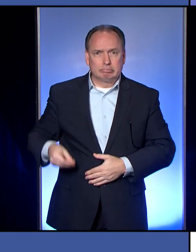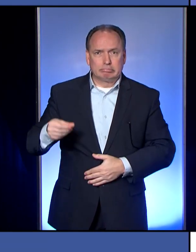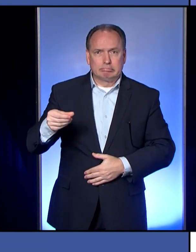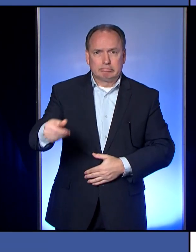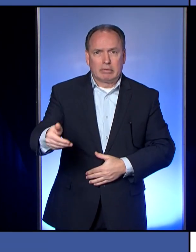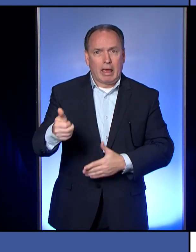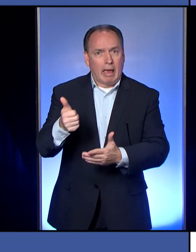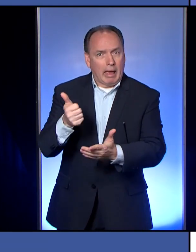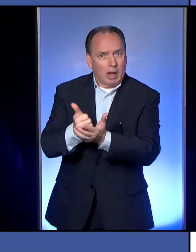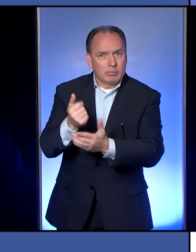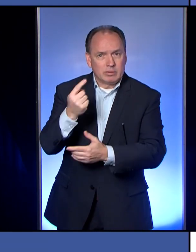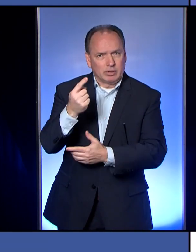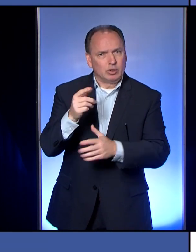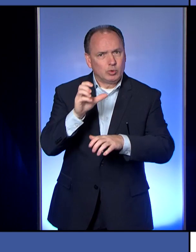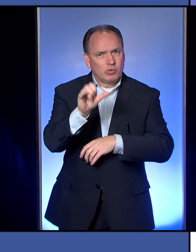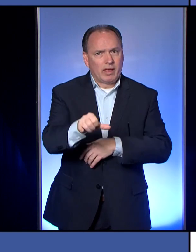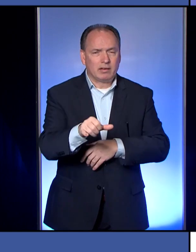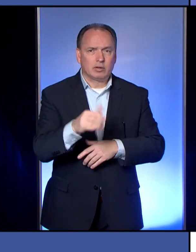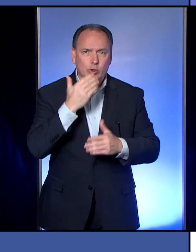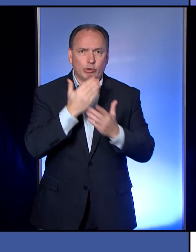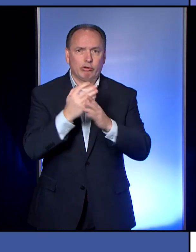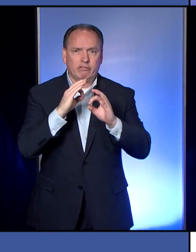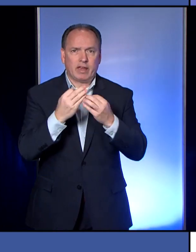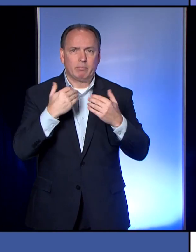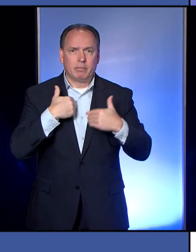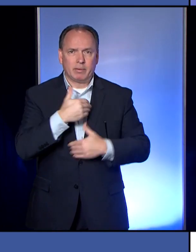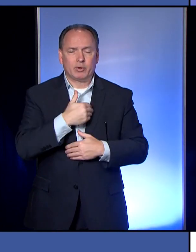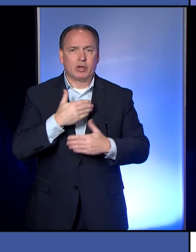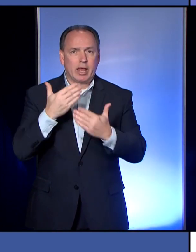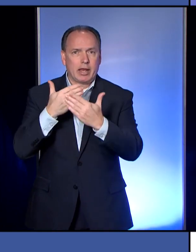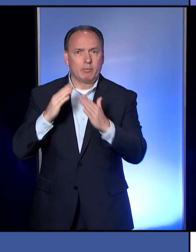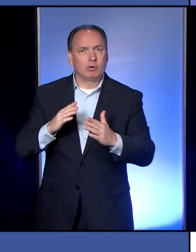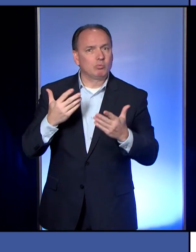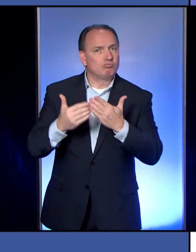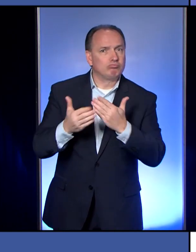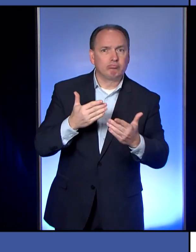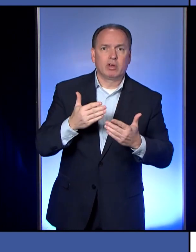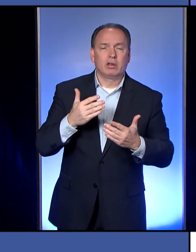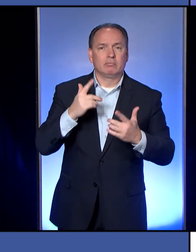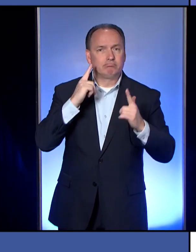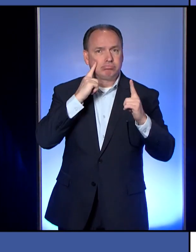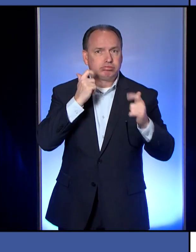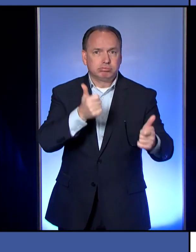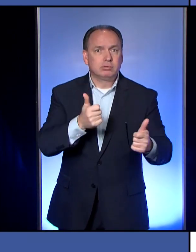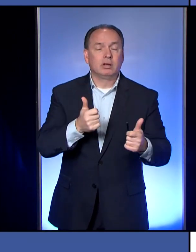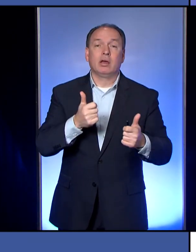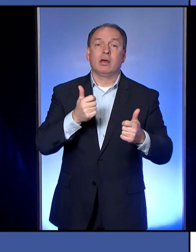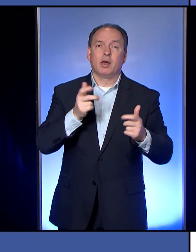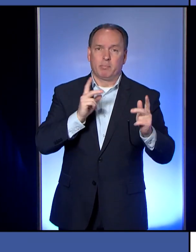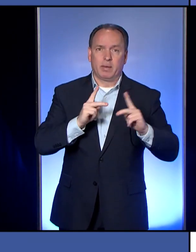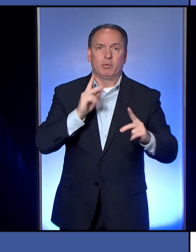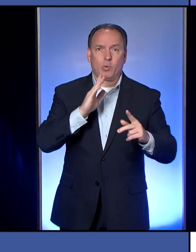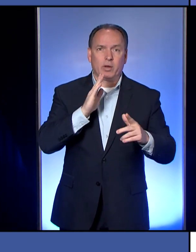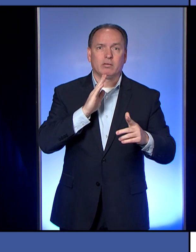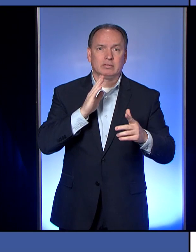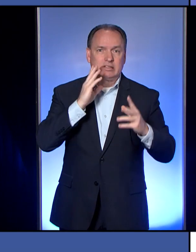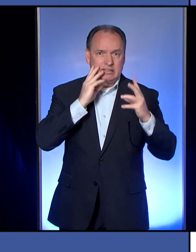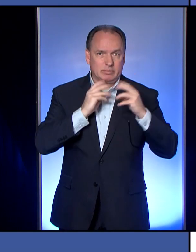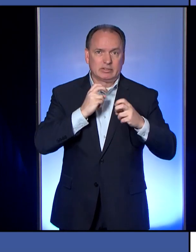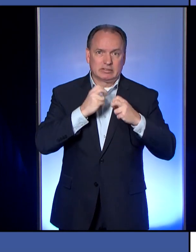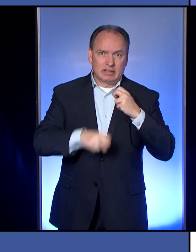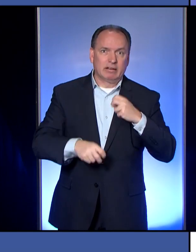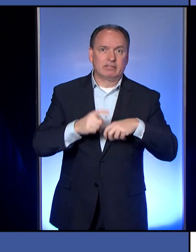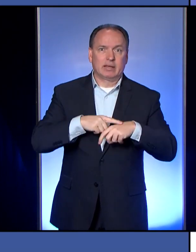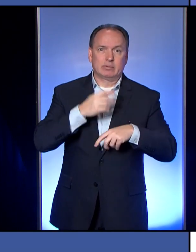that. Be that good family member. Be that neighbor. Help people through this because people are going to hit very, very tough times very